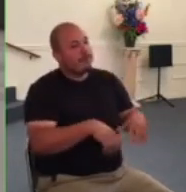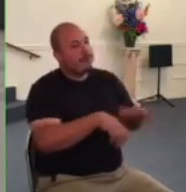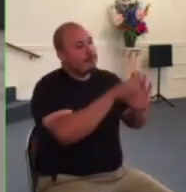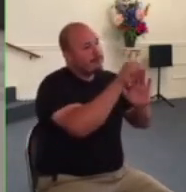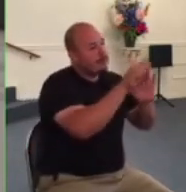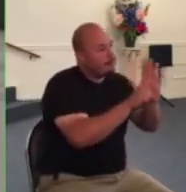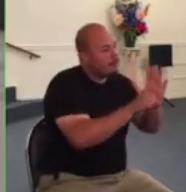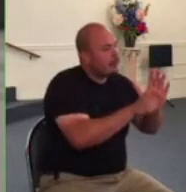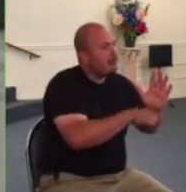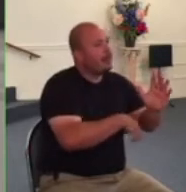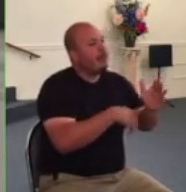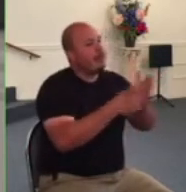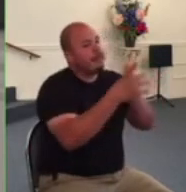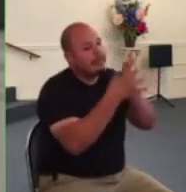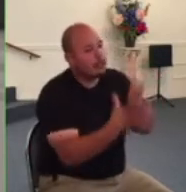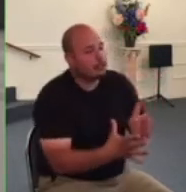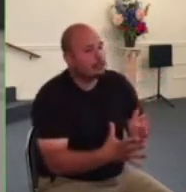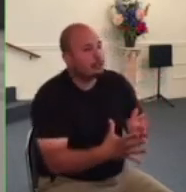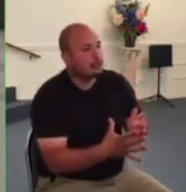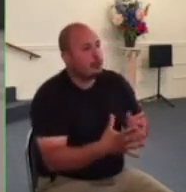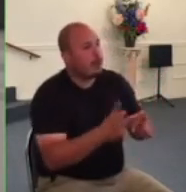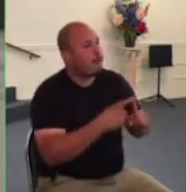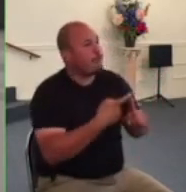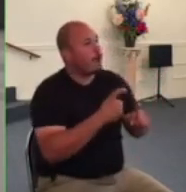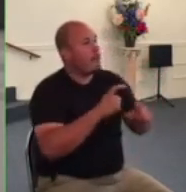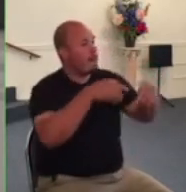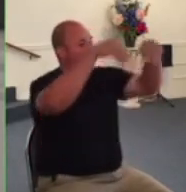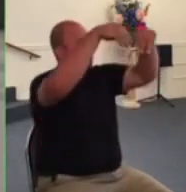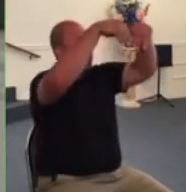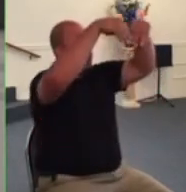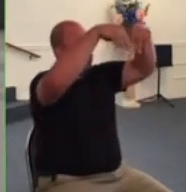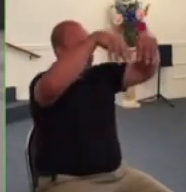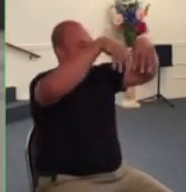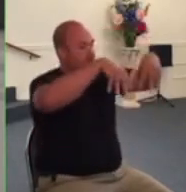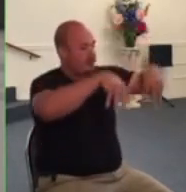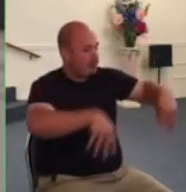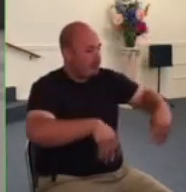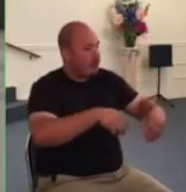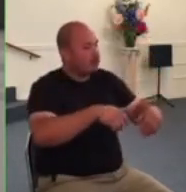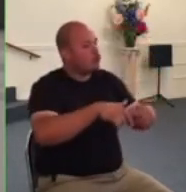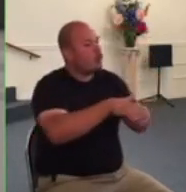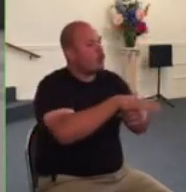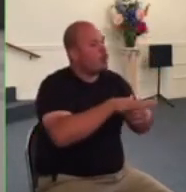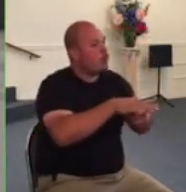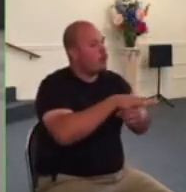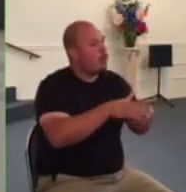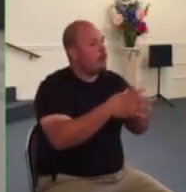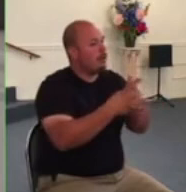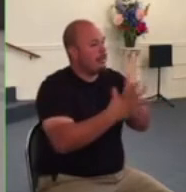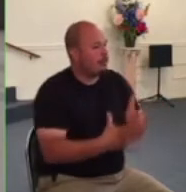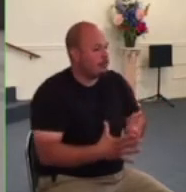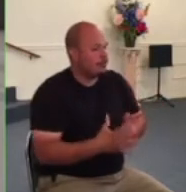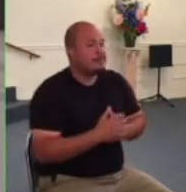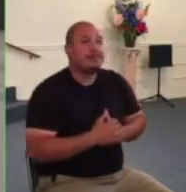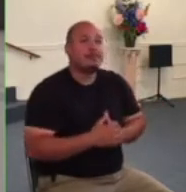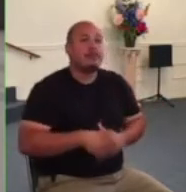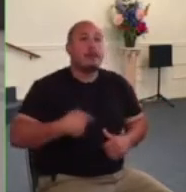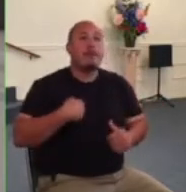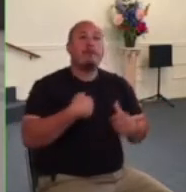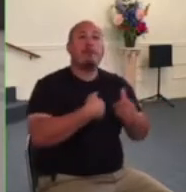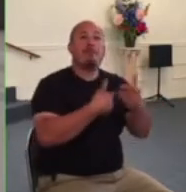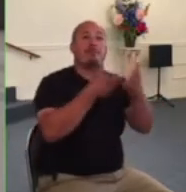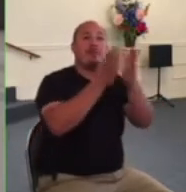courts from the top all the way down would you bless our local leaders give them wisdom lord to know what is best to do and to do it